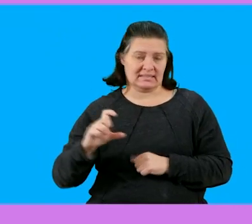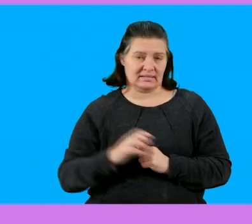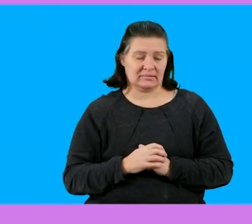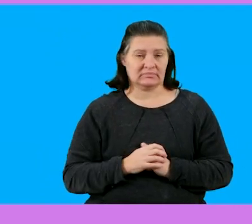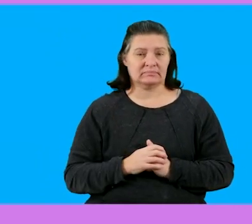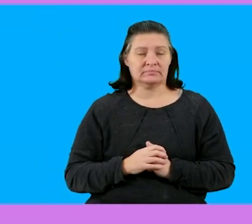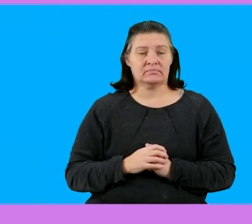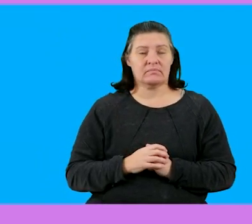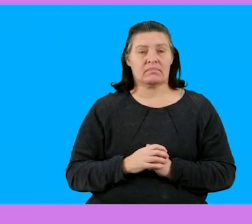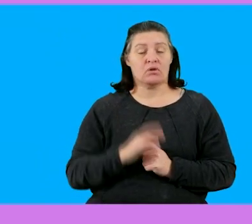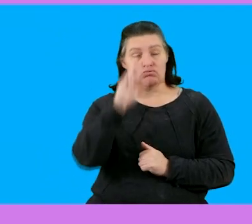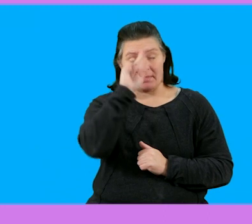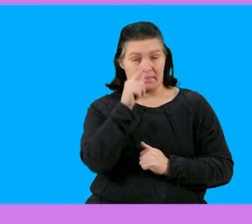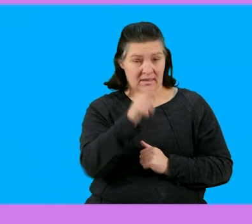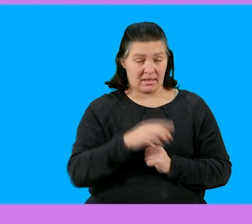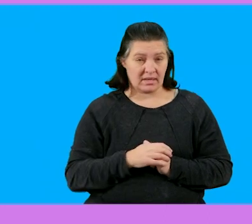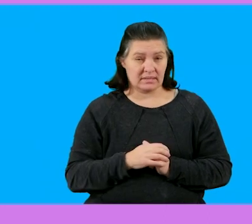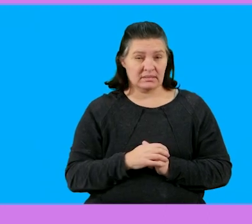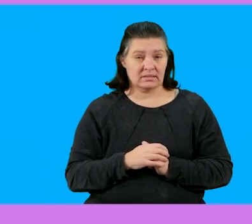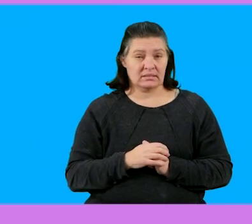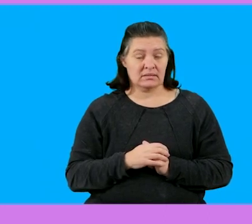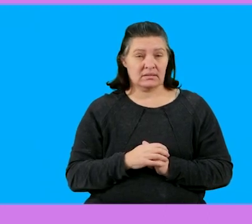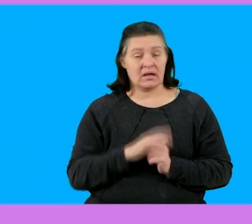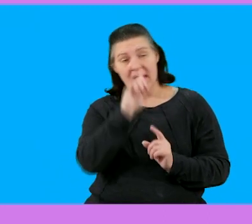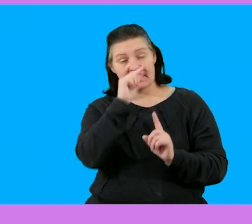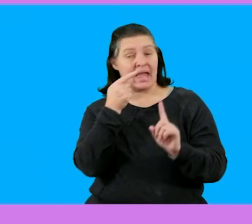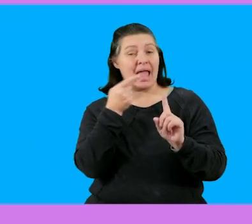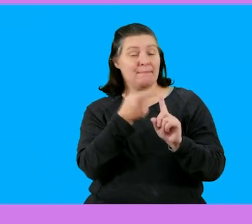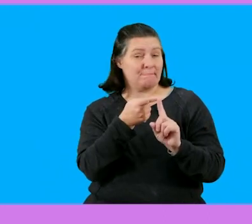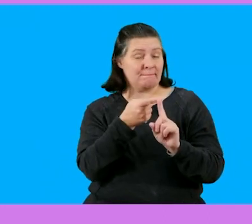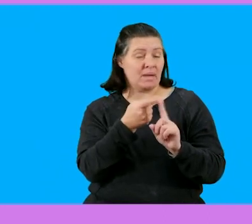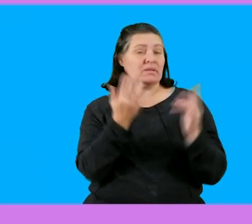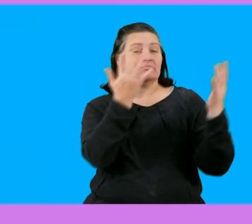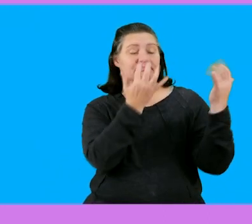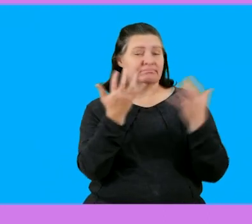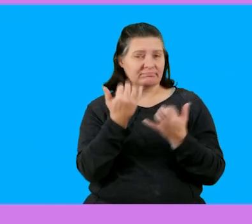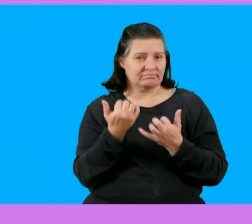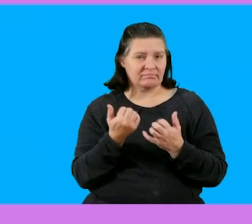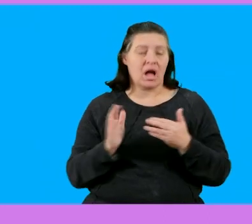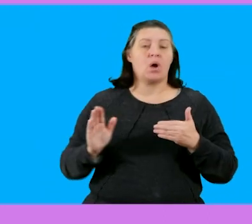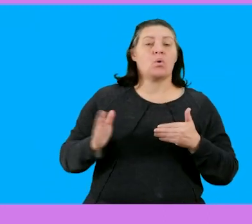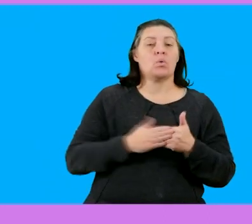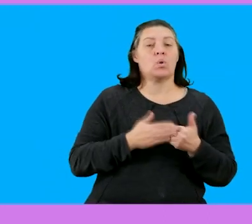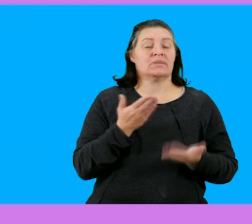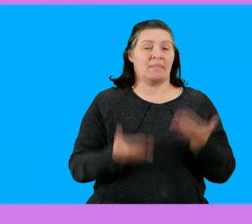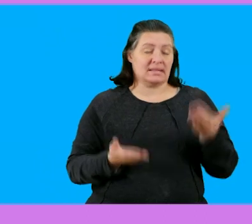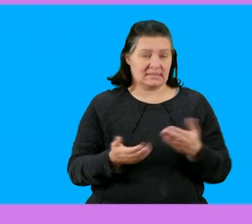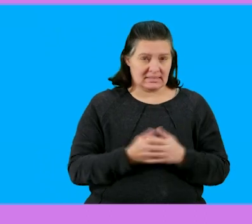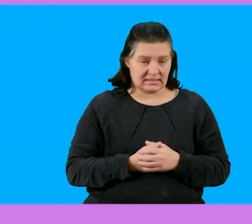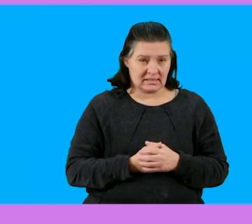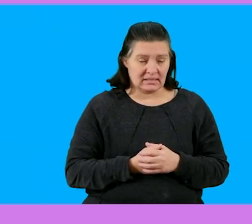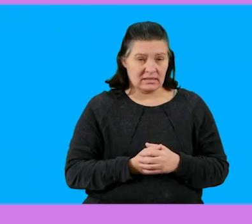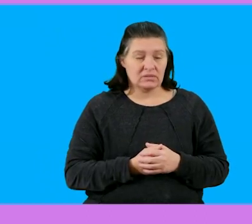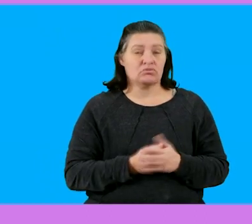,000 rent and,000 okay so remember so the aim of us is to calculate the closing balance